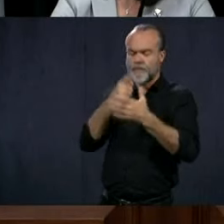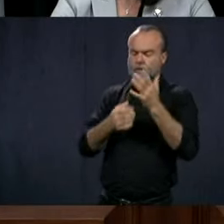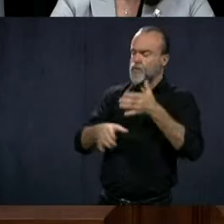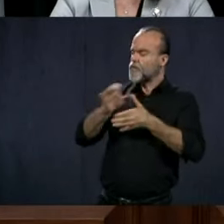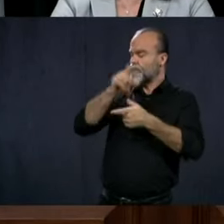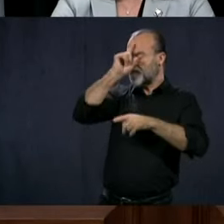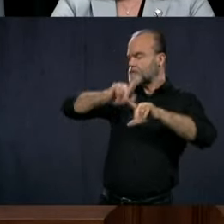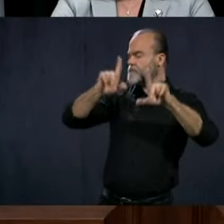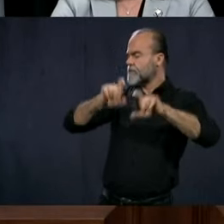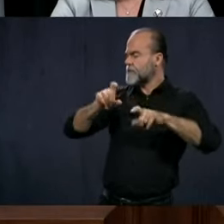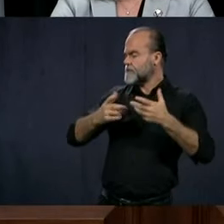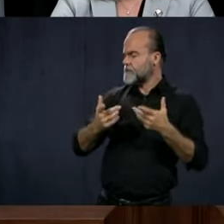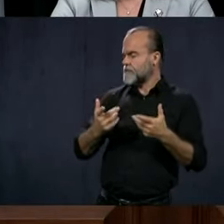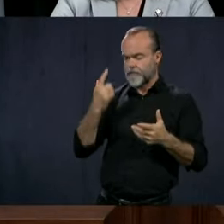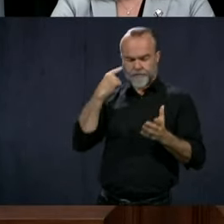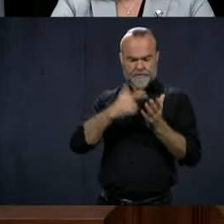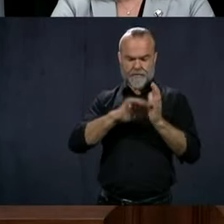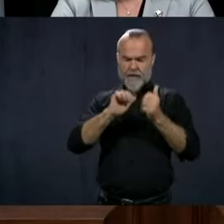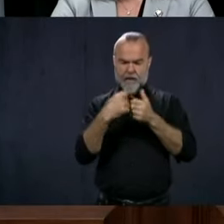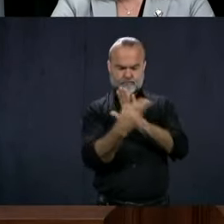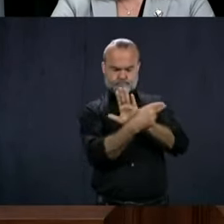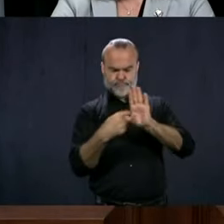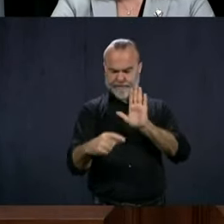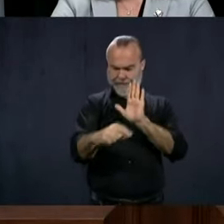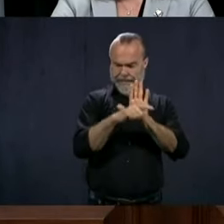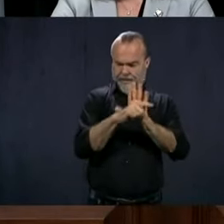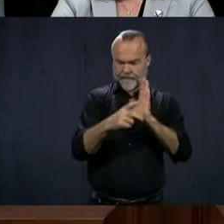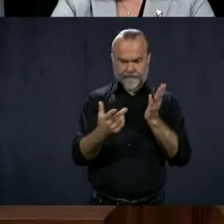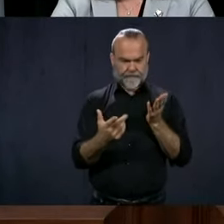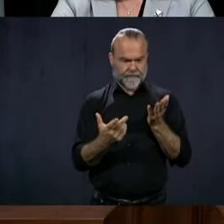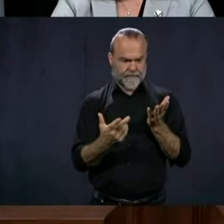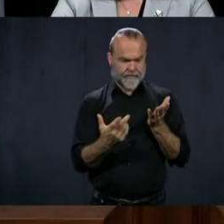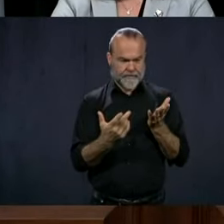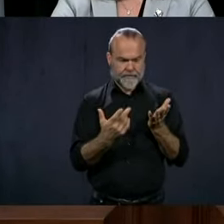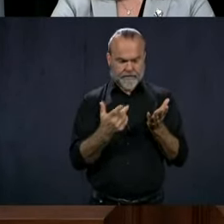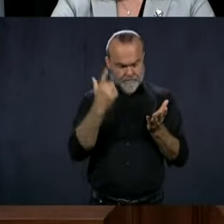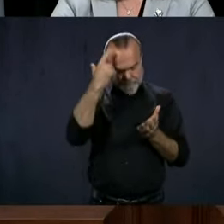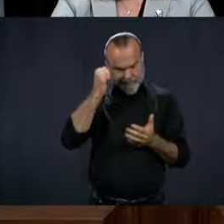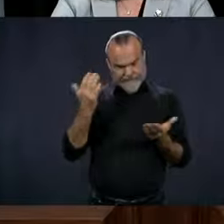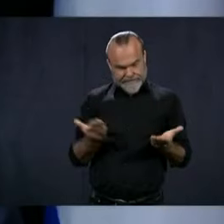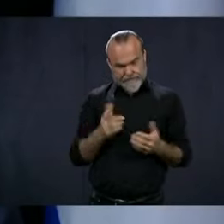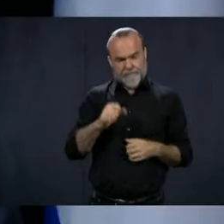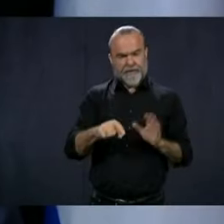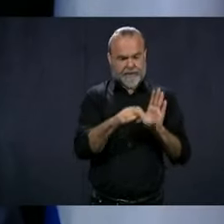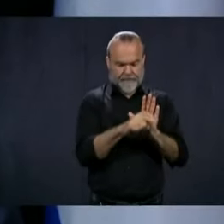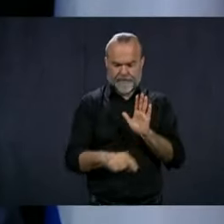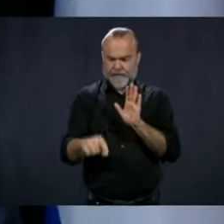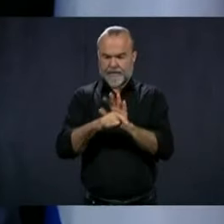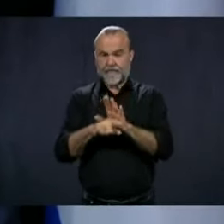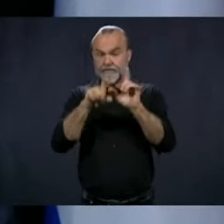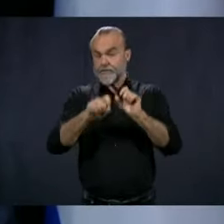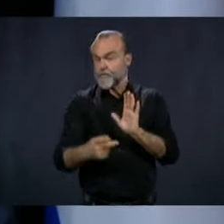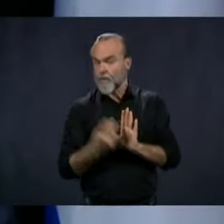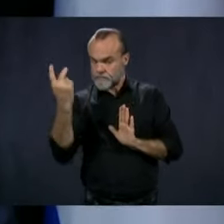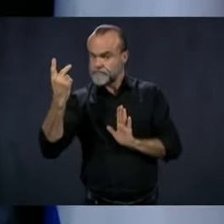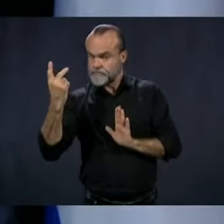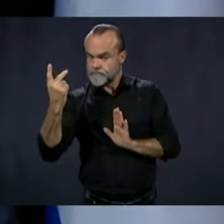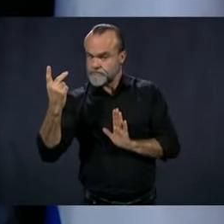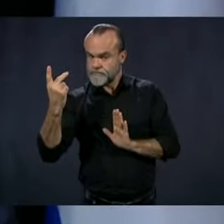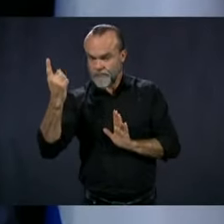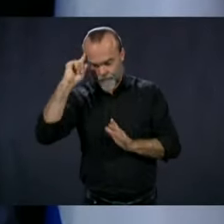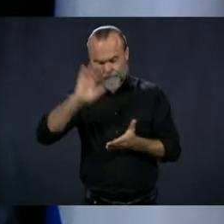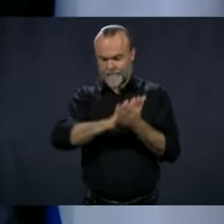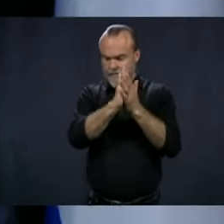testing for being negative, okay, needing to have two tests negative to be considered really, I would say,